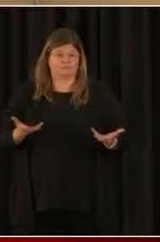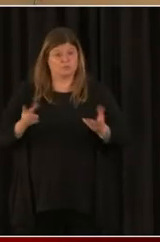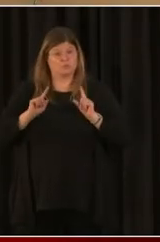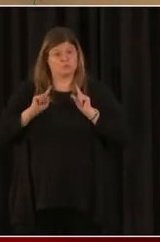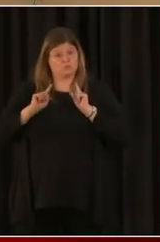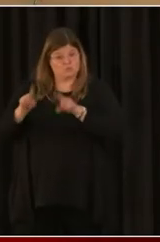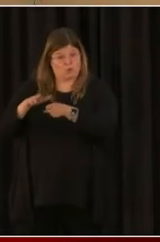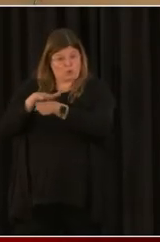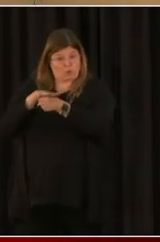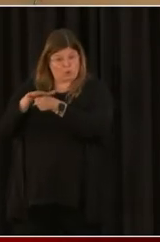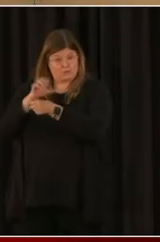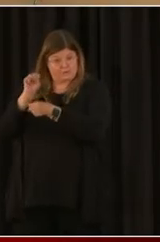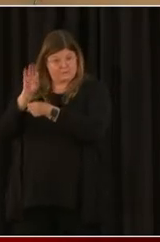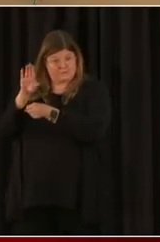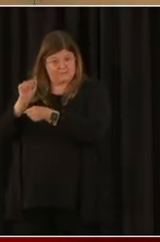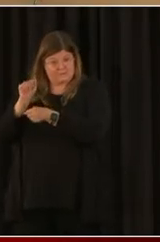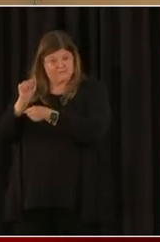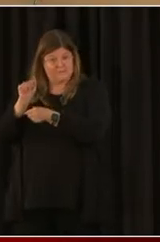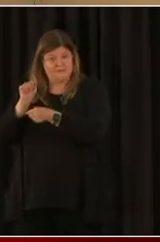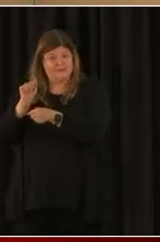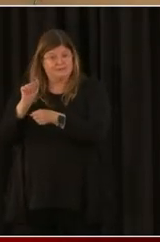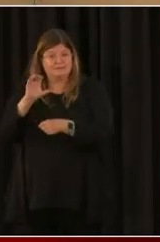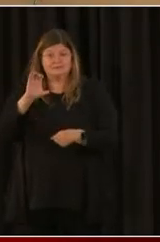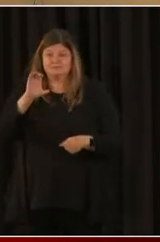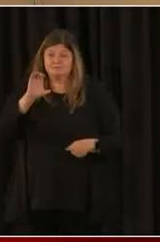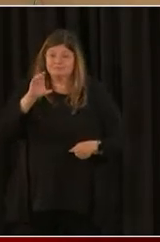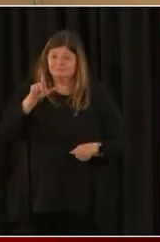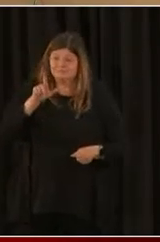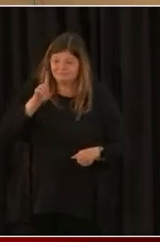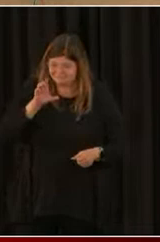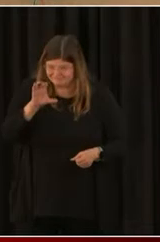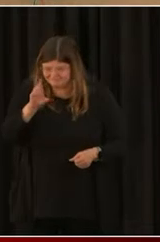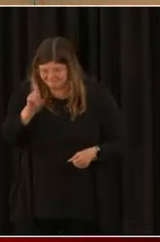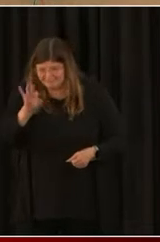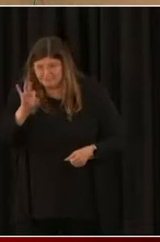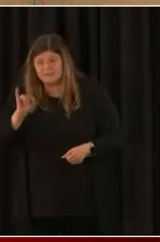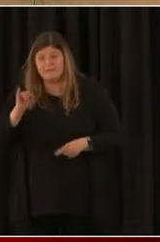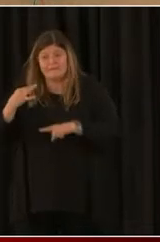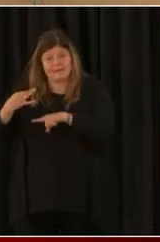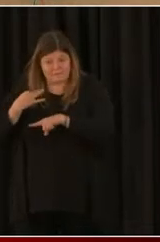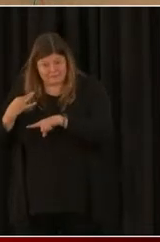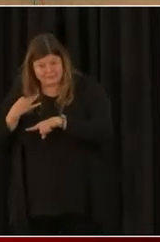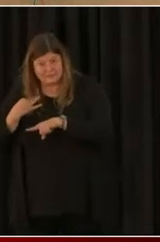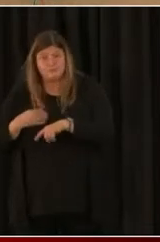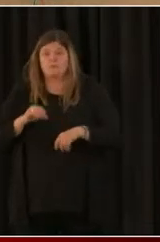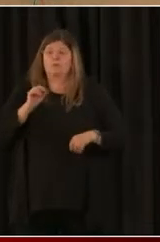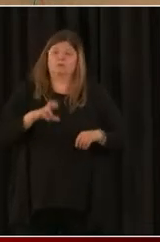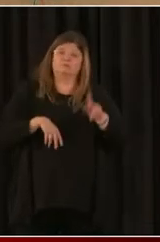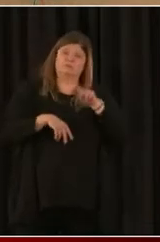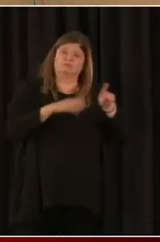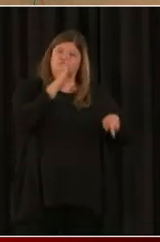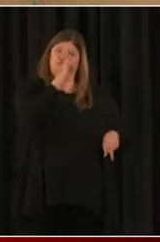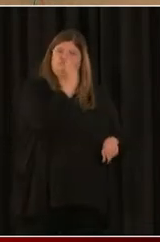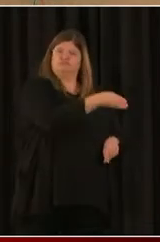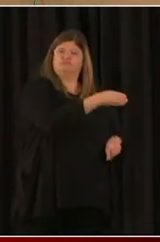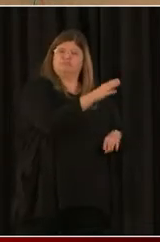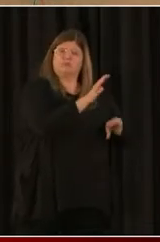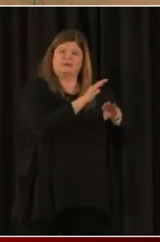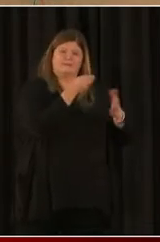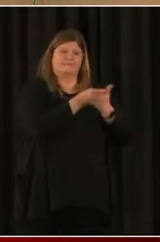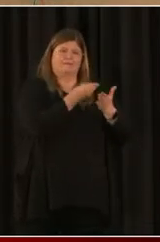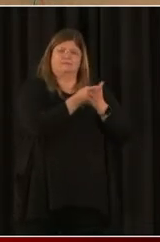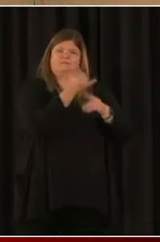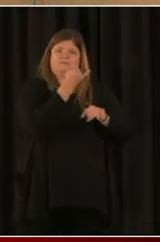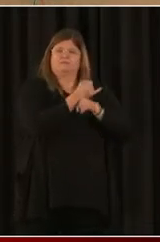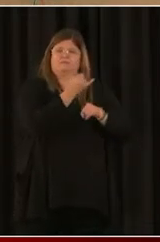or CDFI and applying for the PPP. And through the PPP, you could go directly through your financial institution. As Director